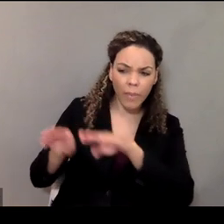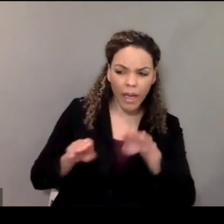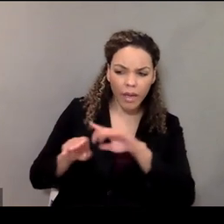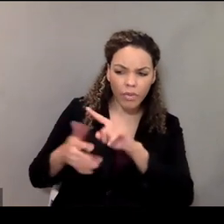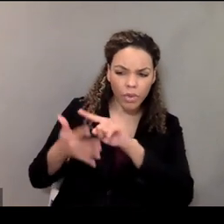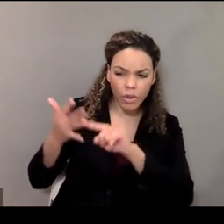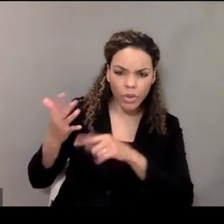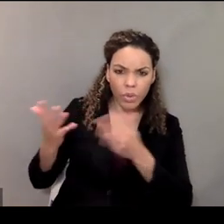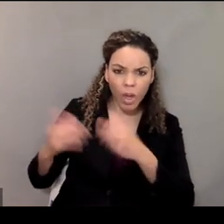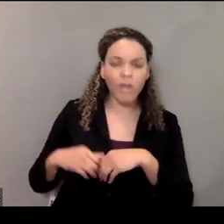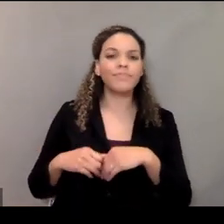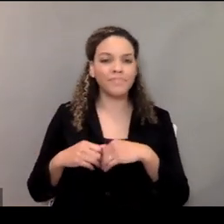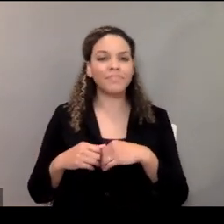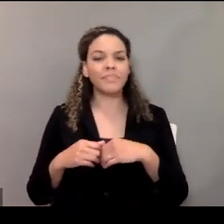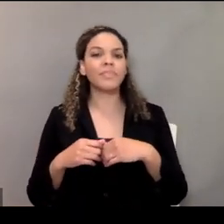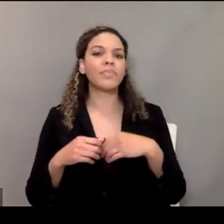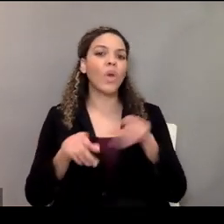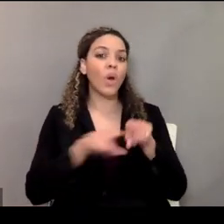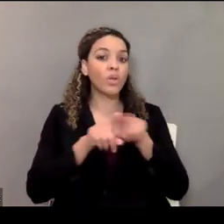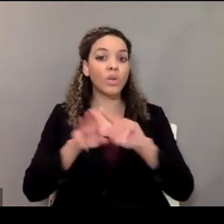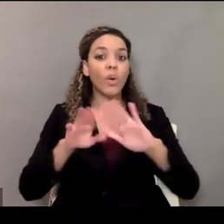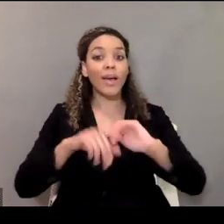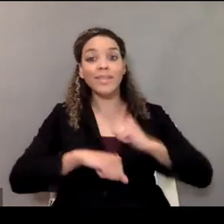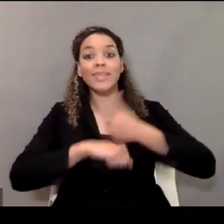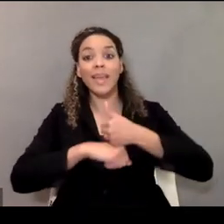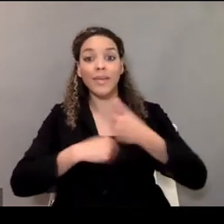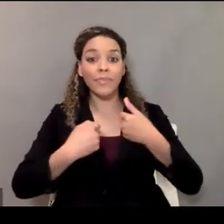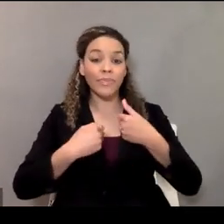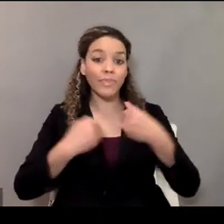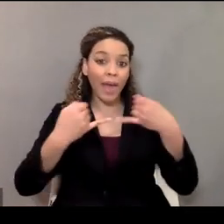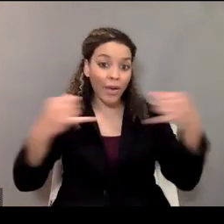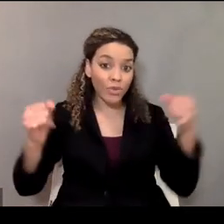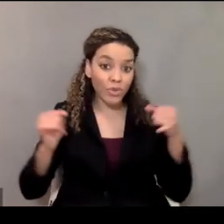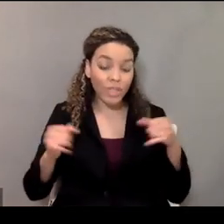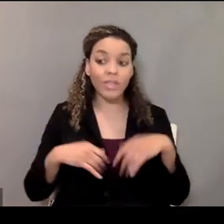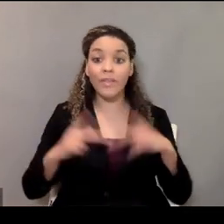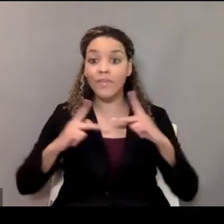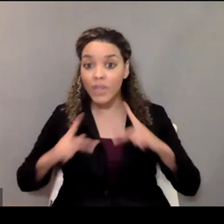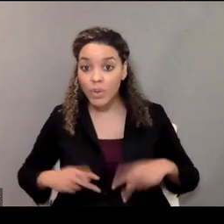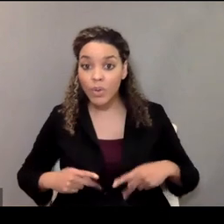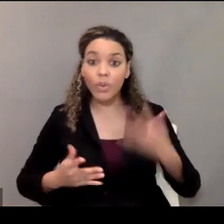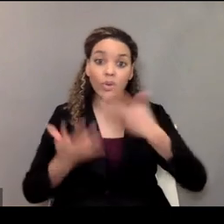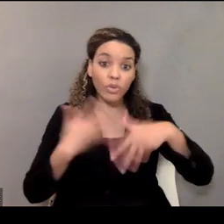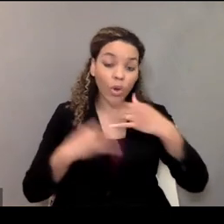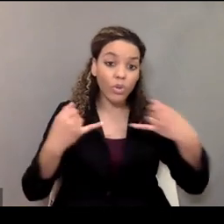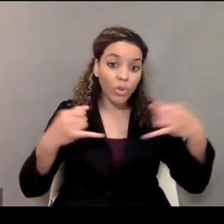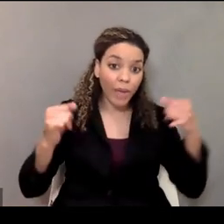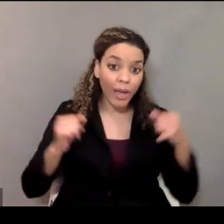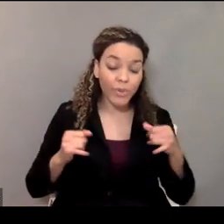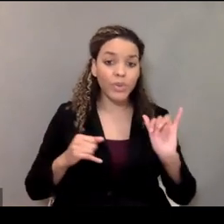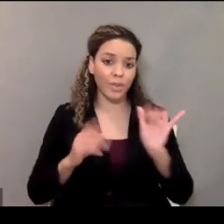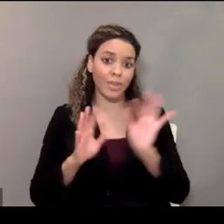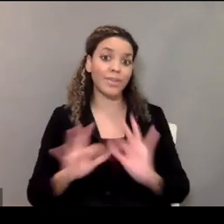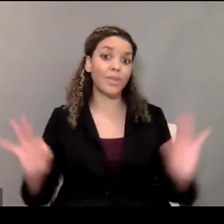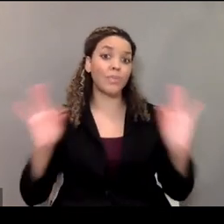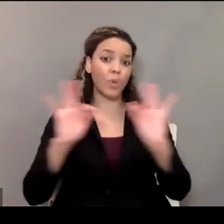that, but clearly discussing boundaries and having set boundaries, personal physical boundaries, social boundaries is